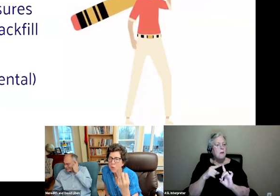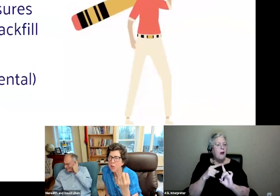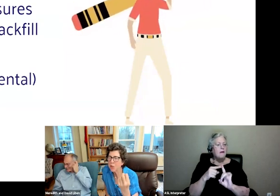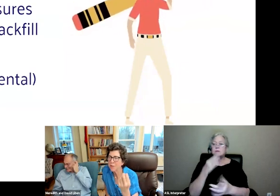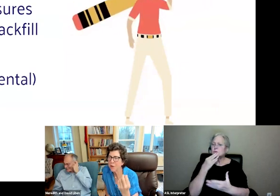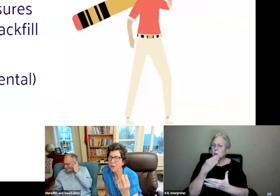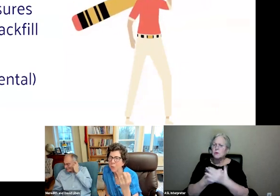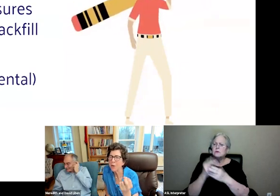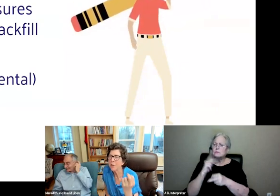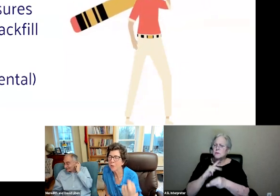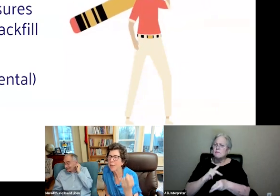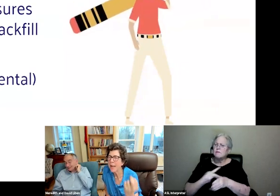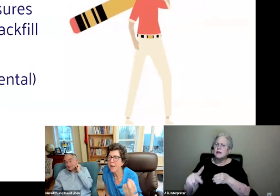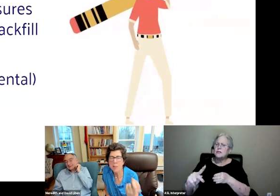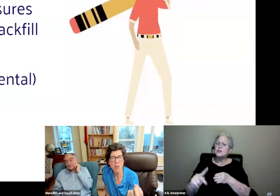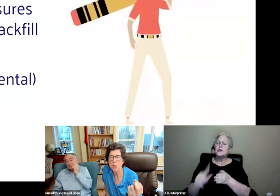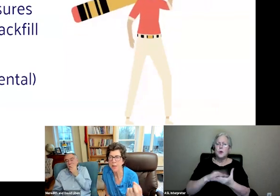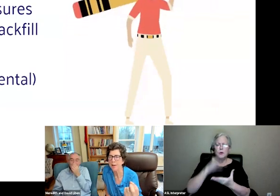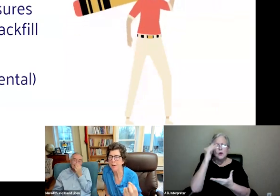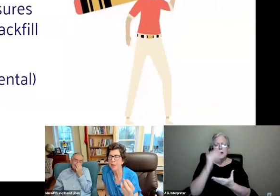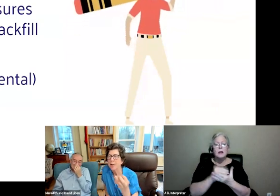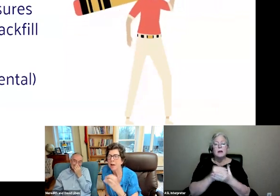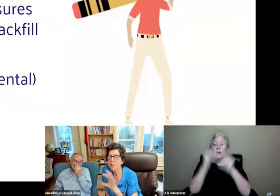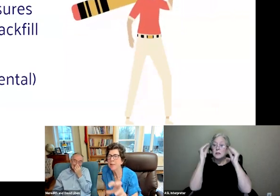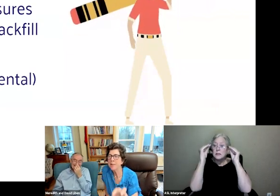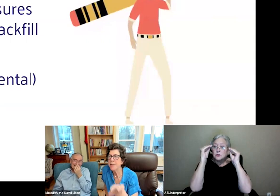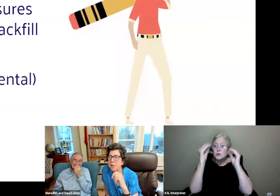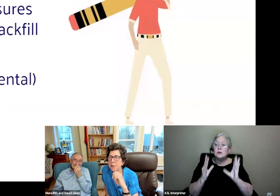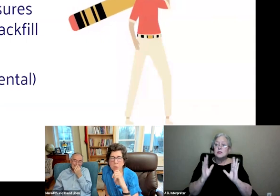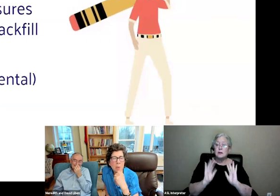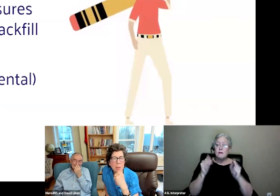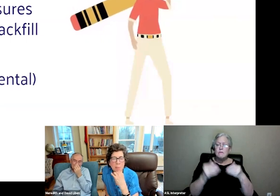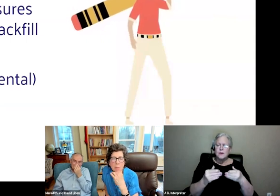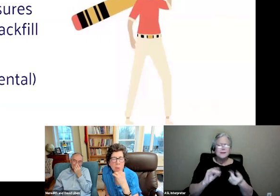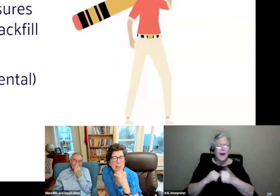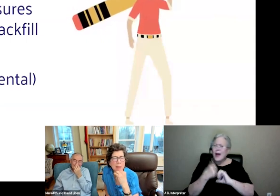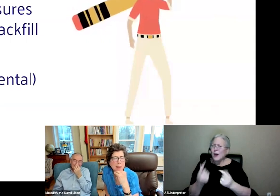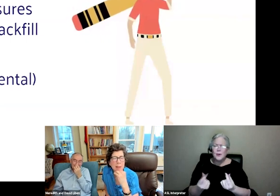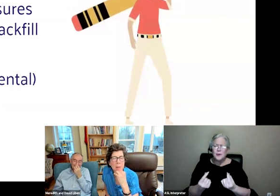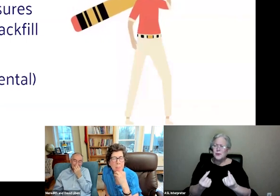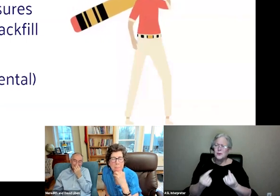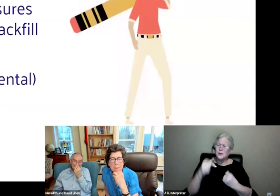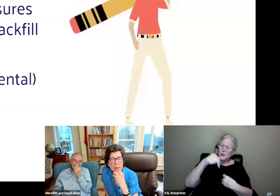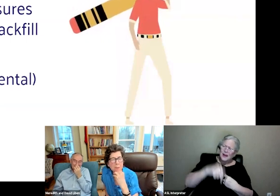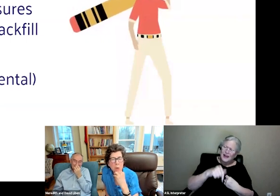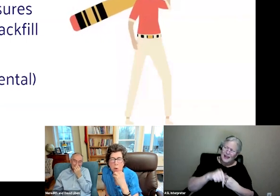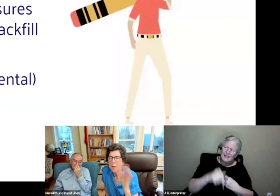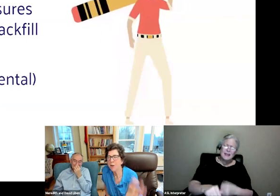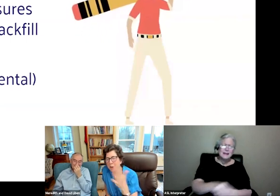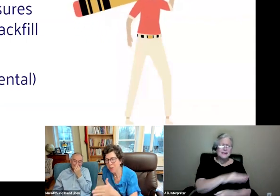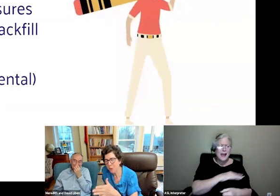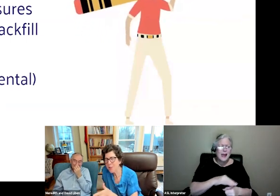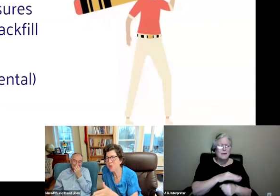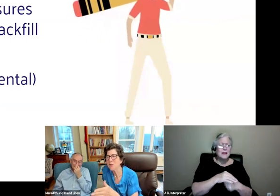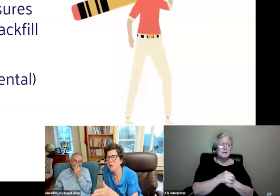instructionally focused. What does it look like? How do you do it? In these areas. We really point at that. And if you're a